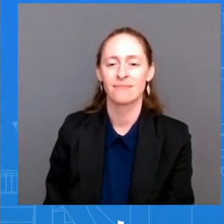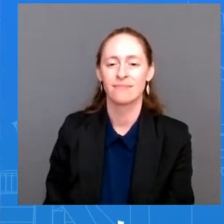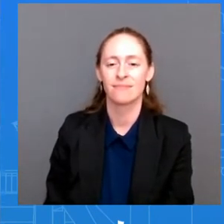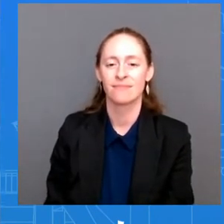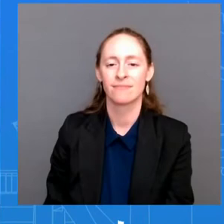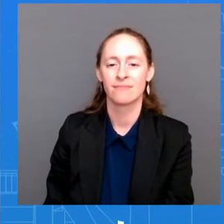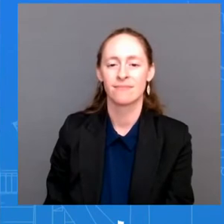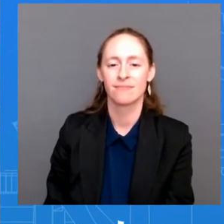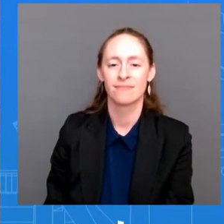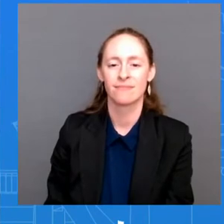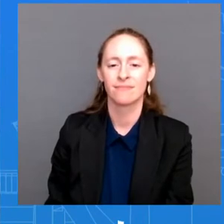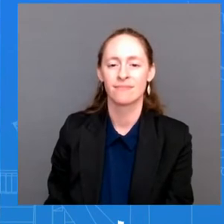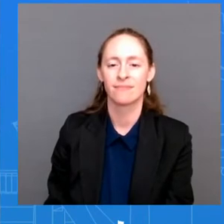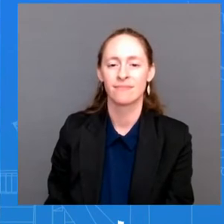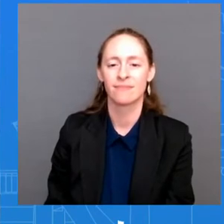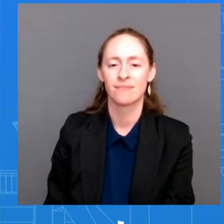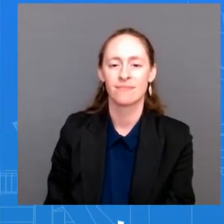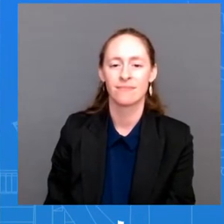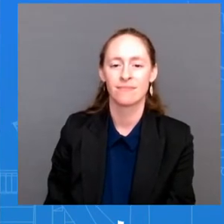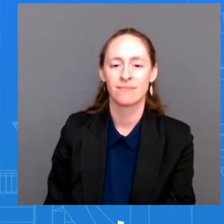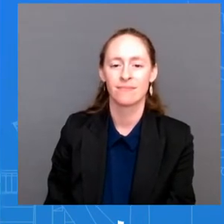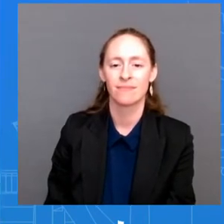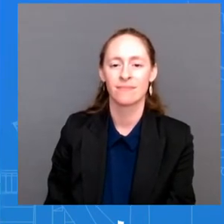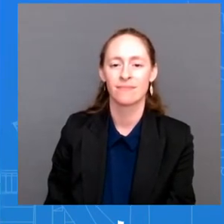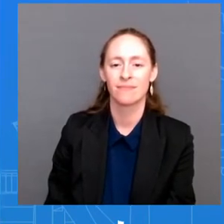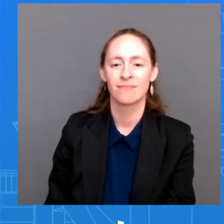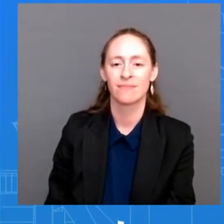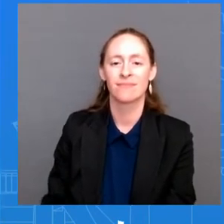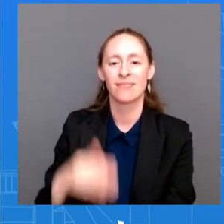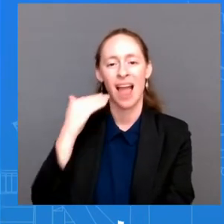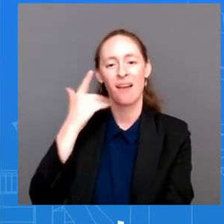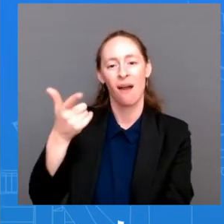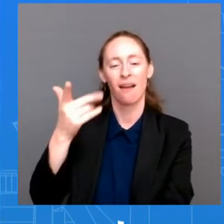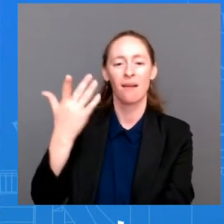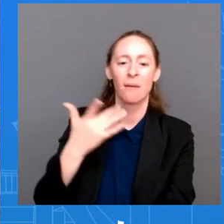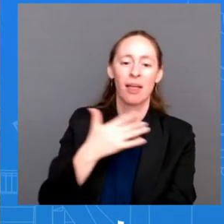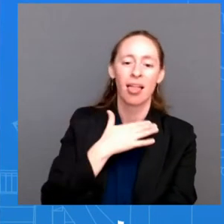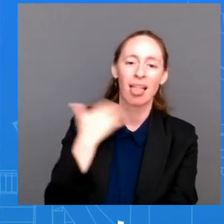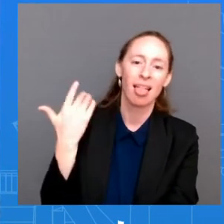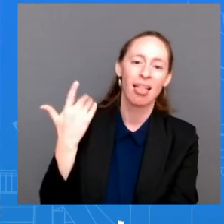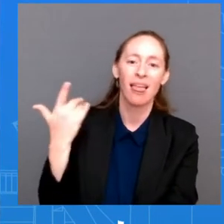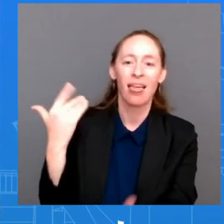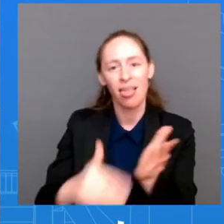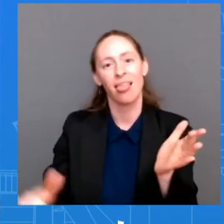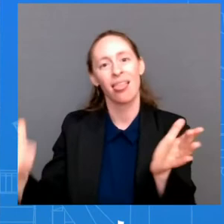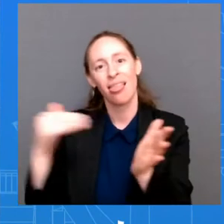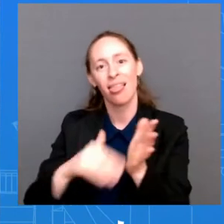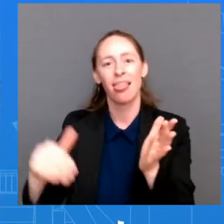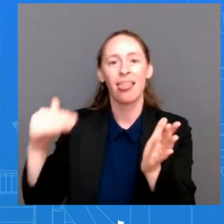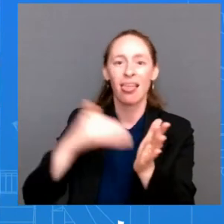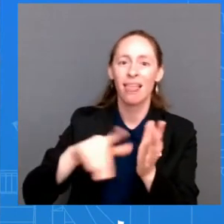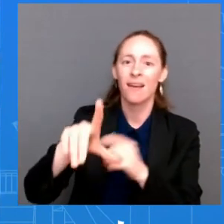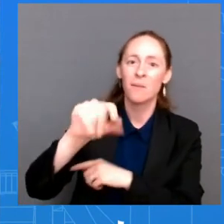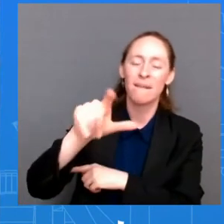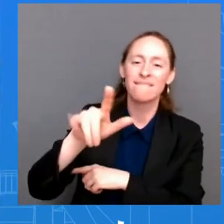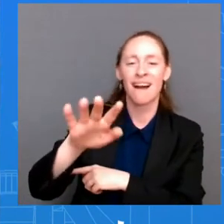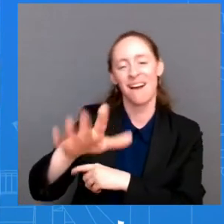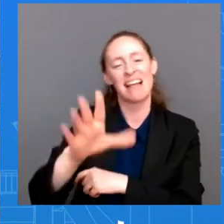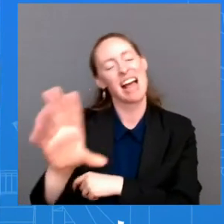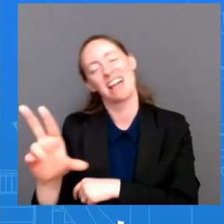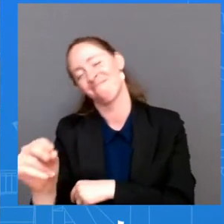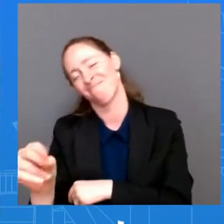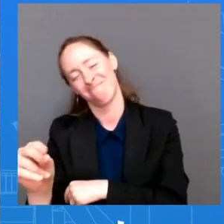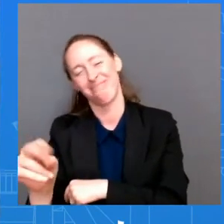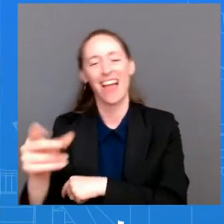answering questions about 2024 oh never tired and president biden running whether he will run i'll just you know with with former